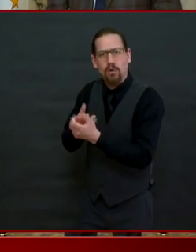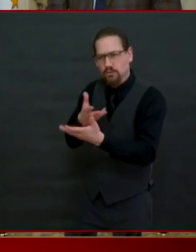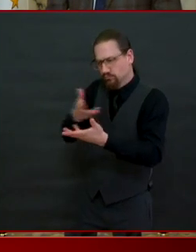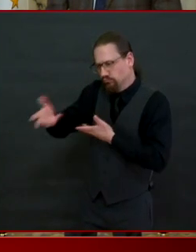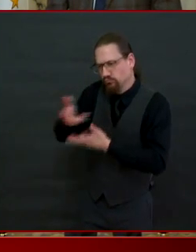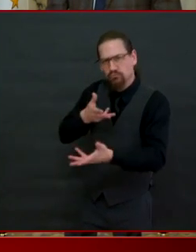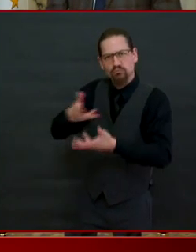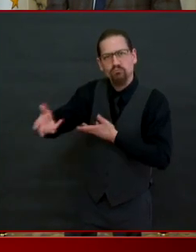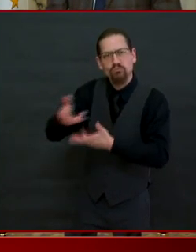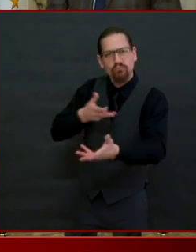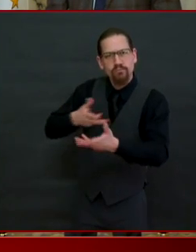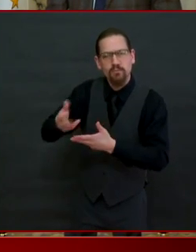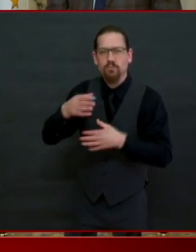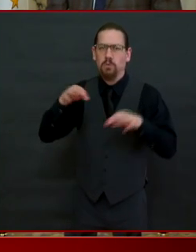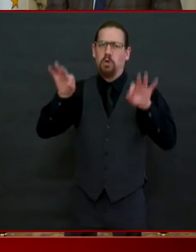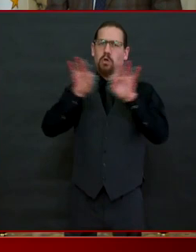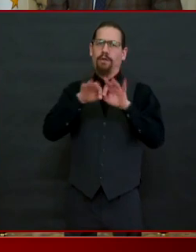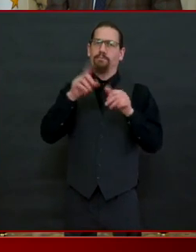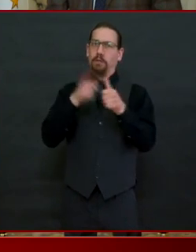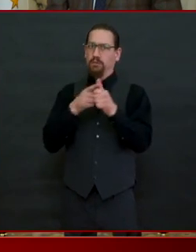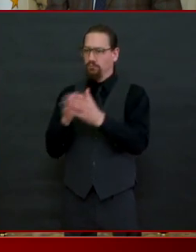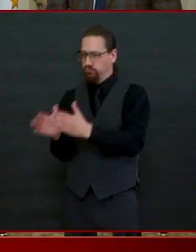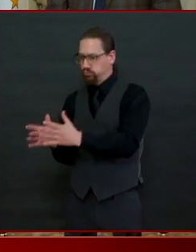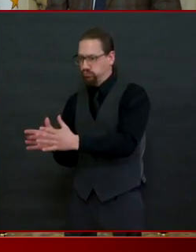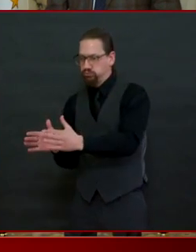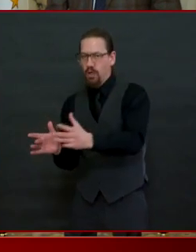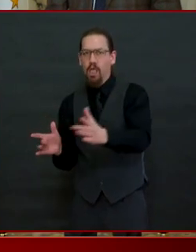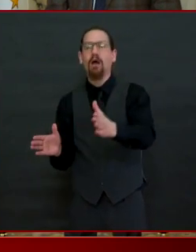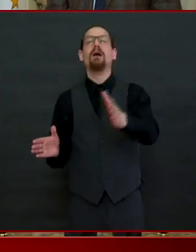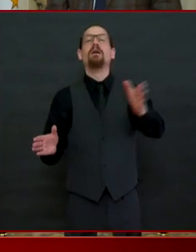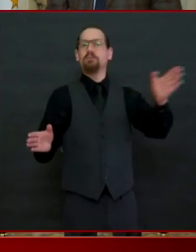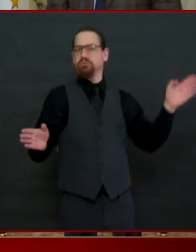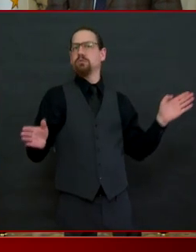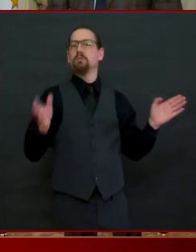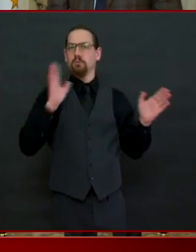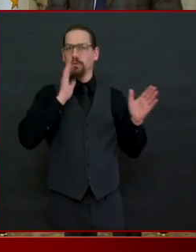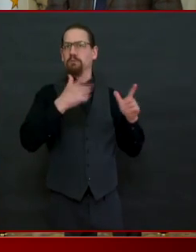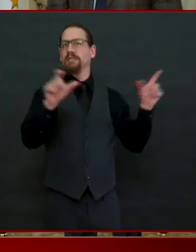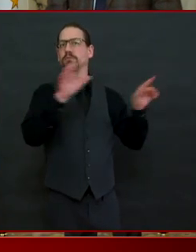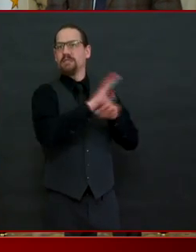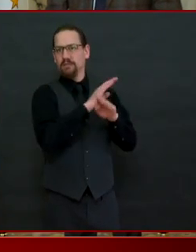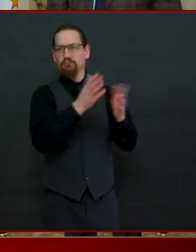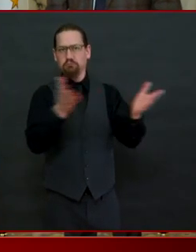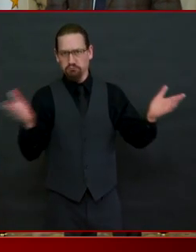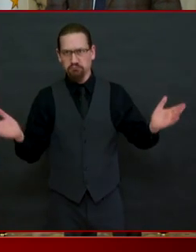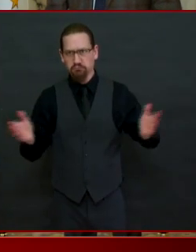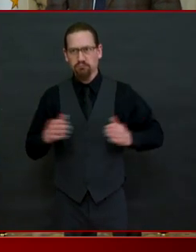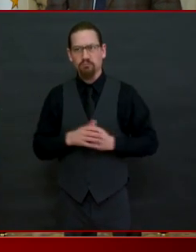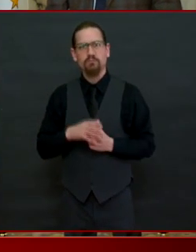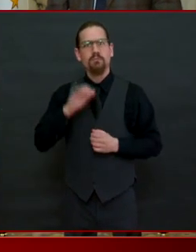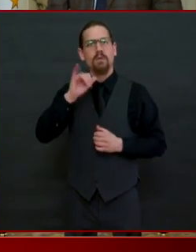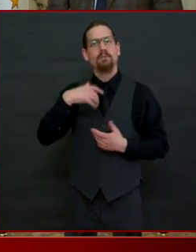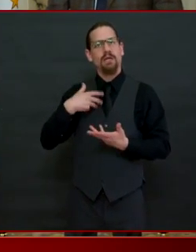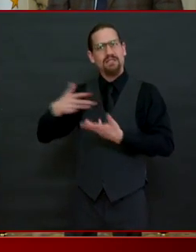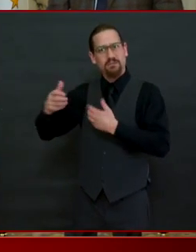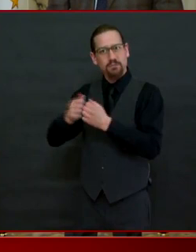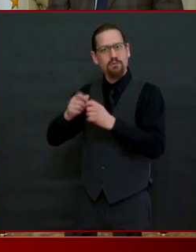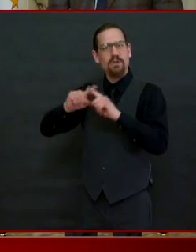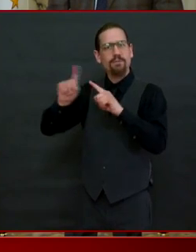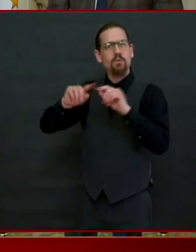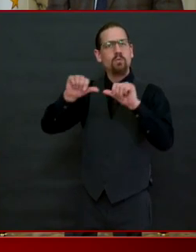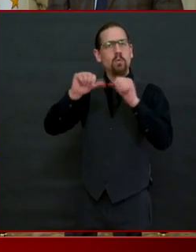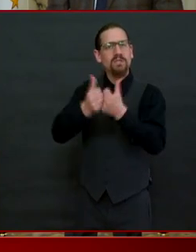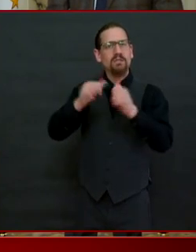thank you you've been incredible hospitality association manufacturers association chambers of commerce some of our big